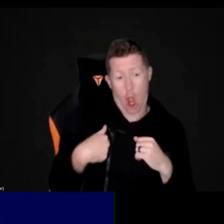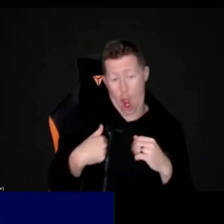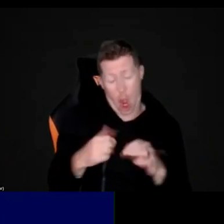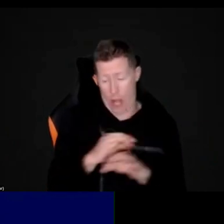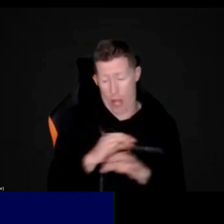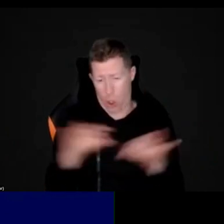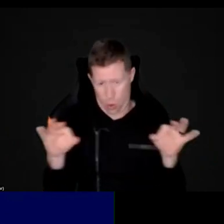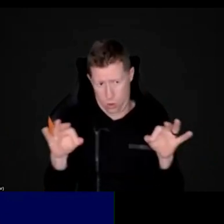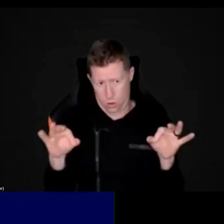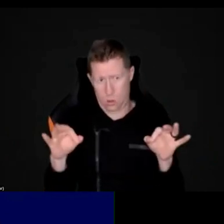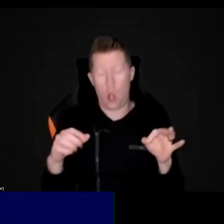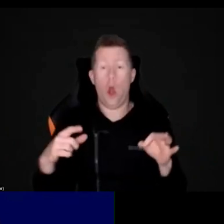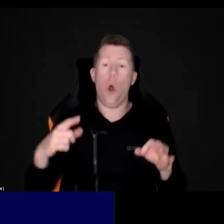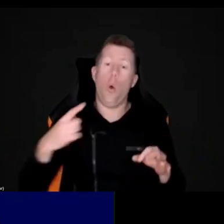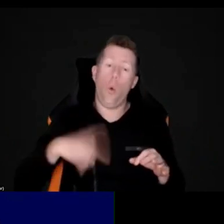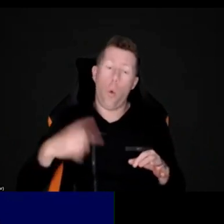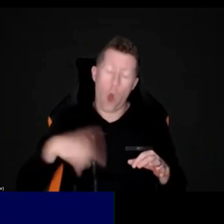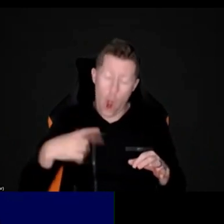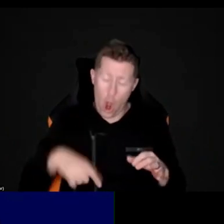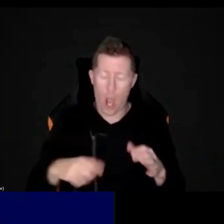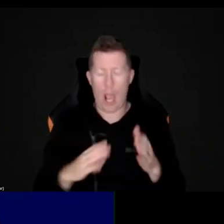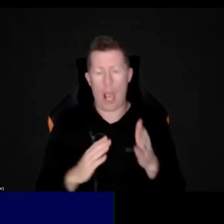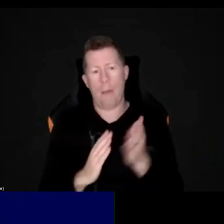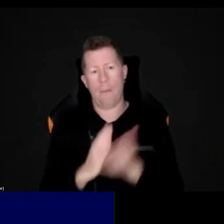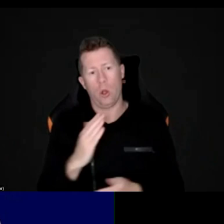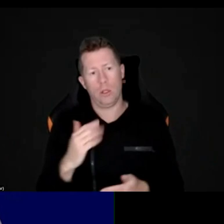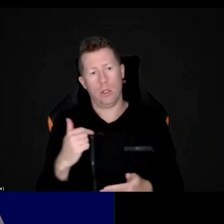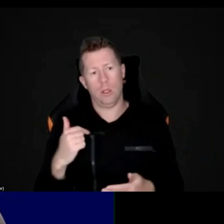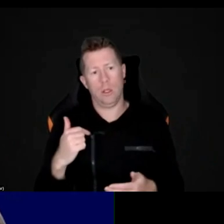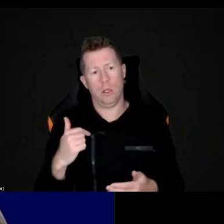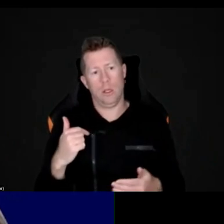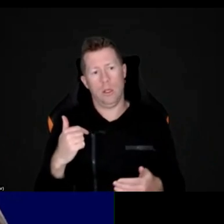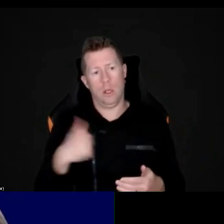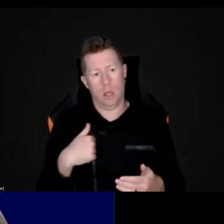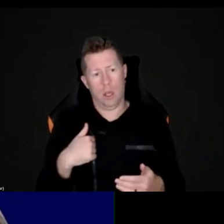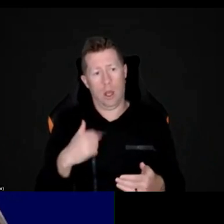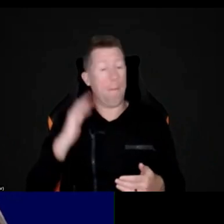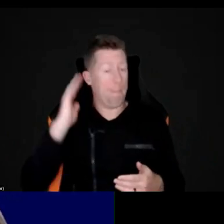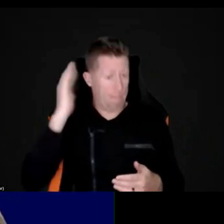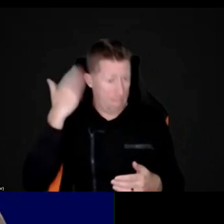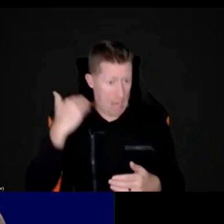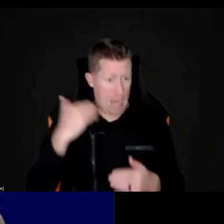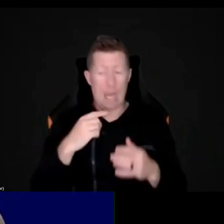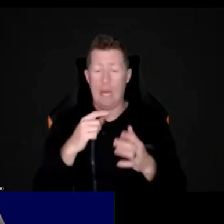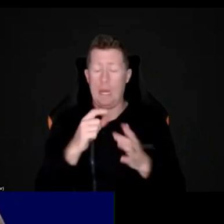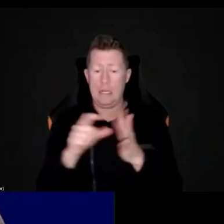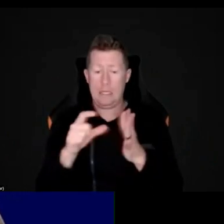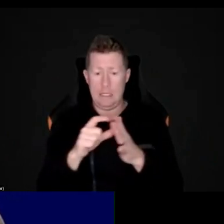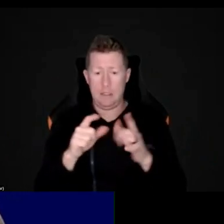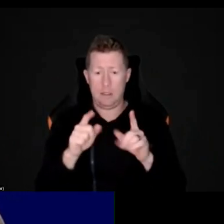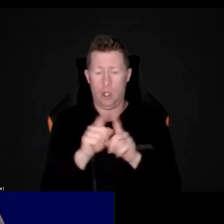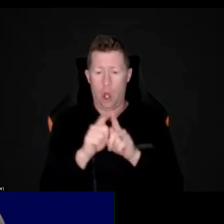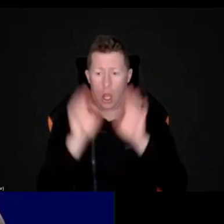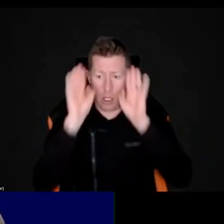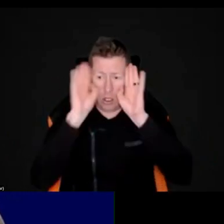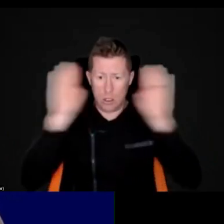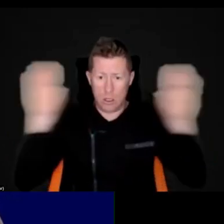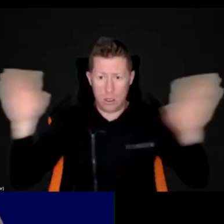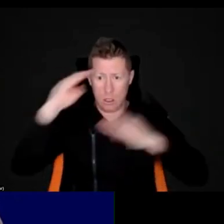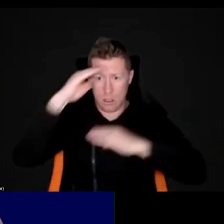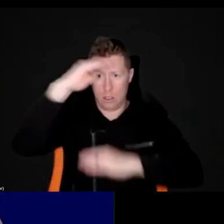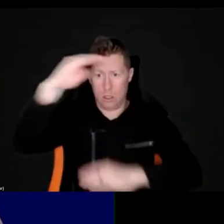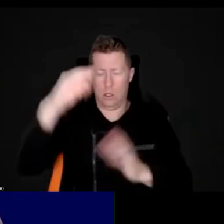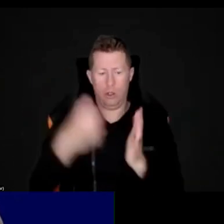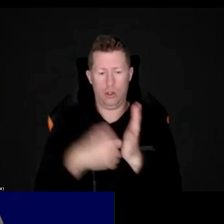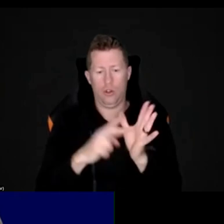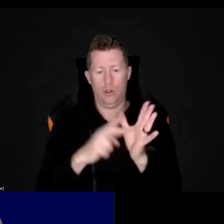And the reason why I don't is because I, I, I, have done a range assessment, but the reason why I don't do